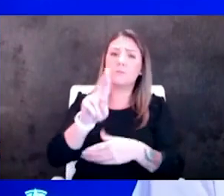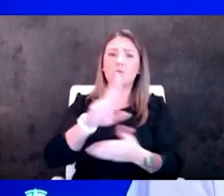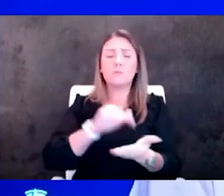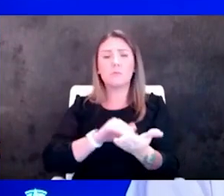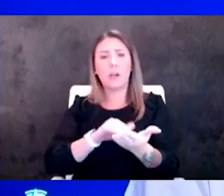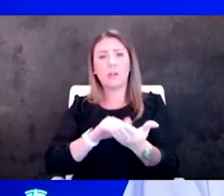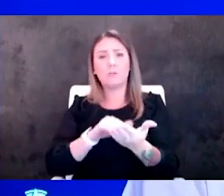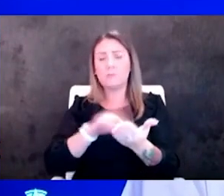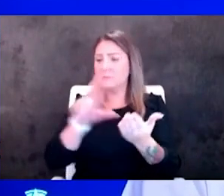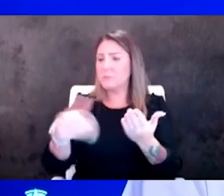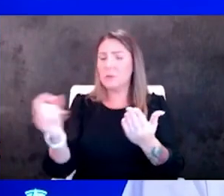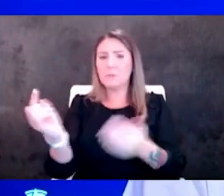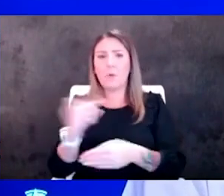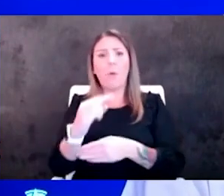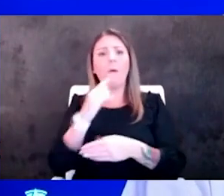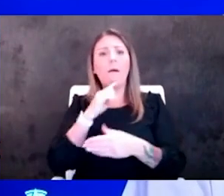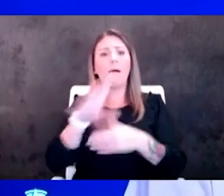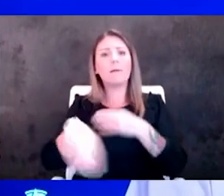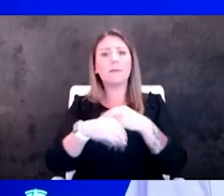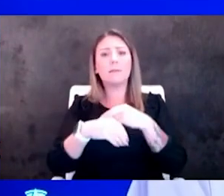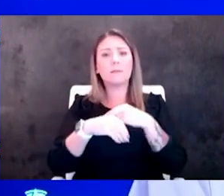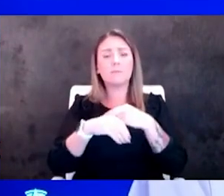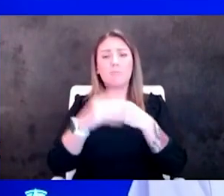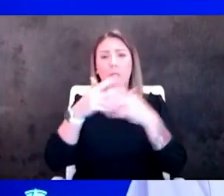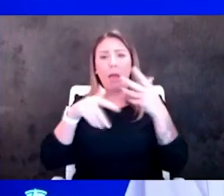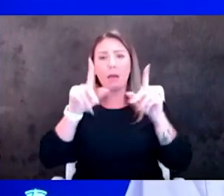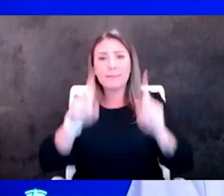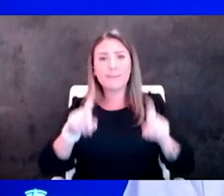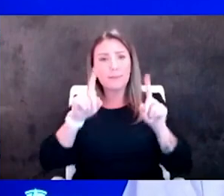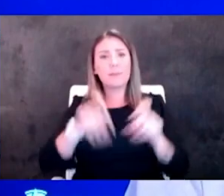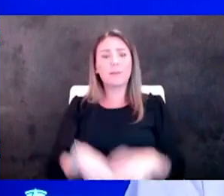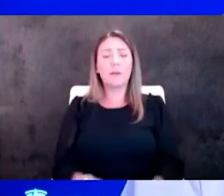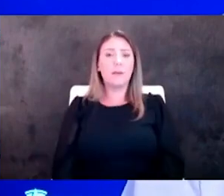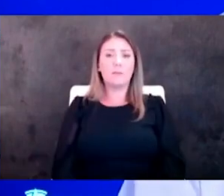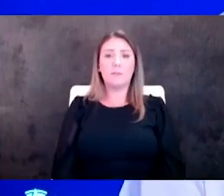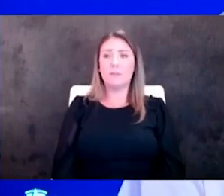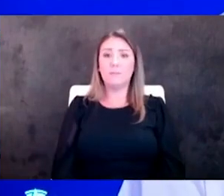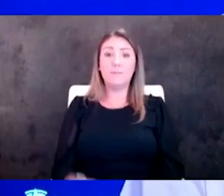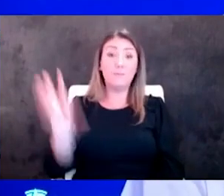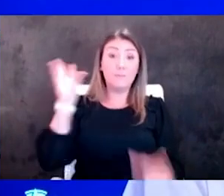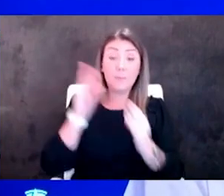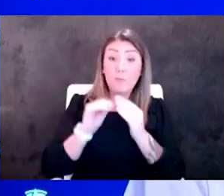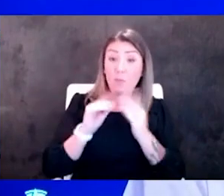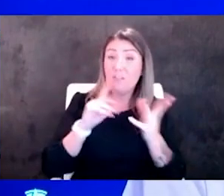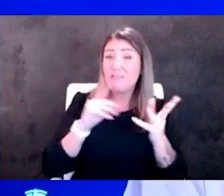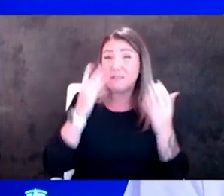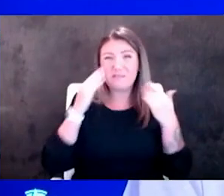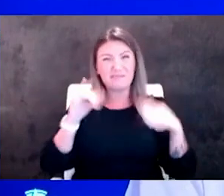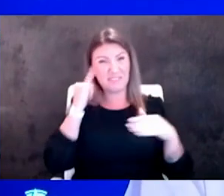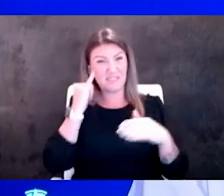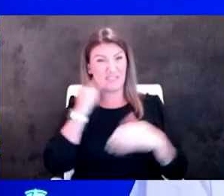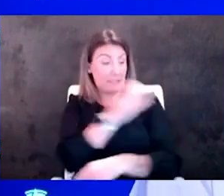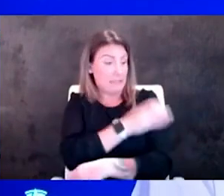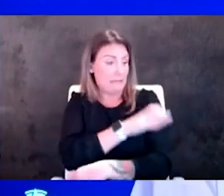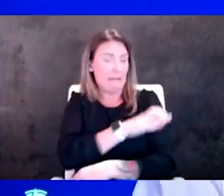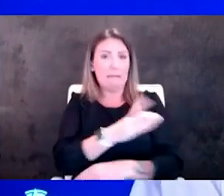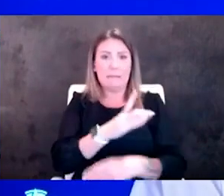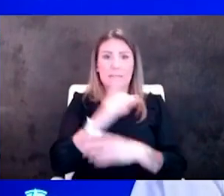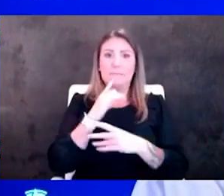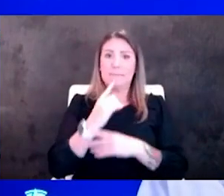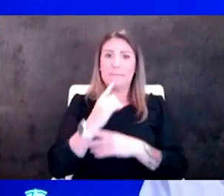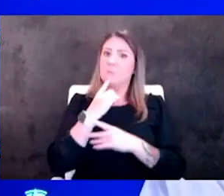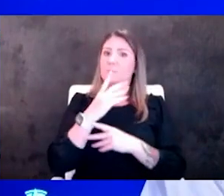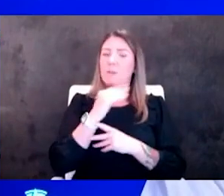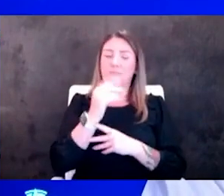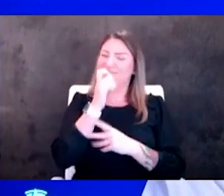get another another blood test uh but overall i i don't know that that it's too clinically significant and i wouldn't be too concerned